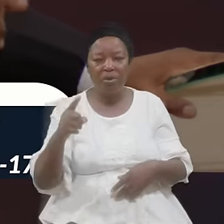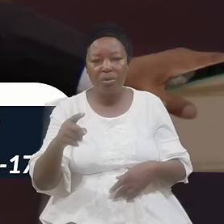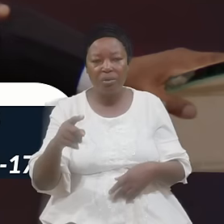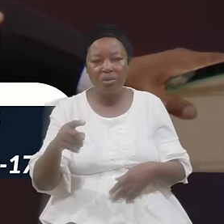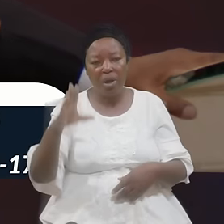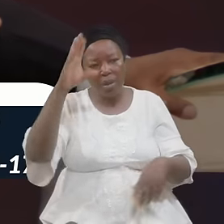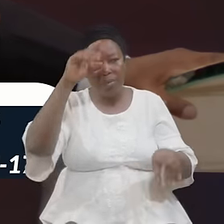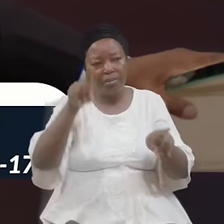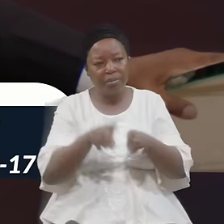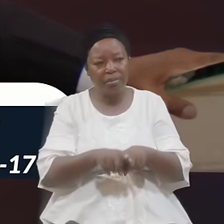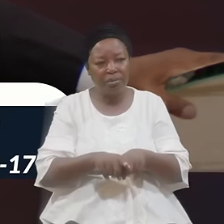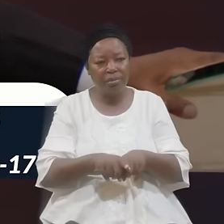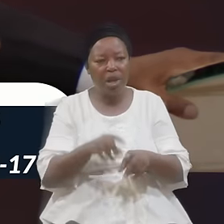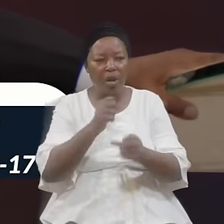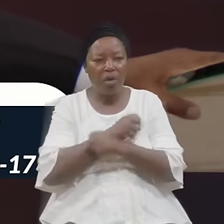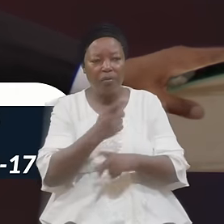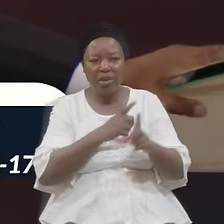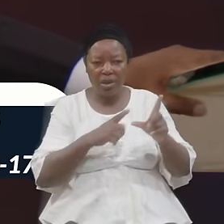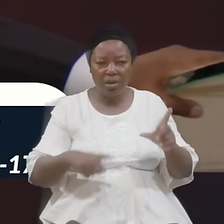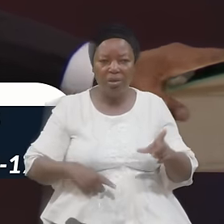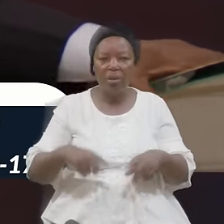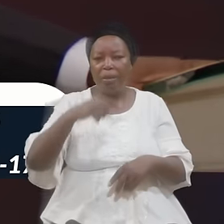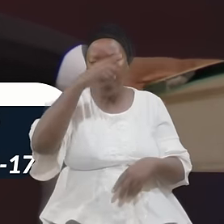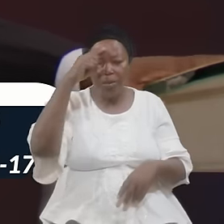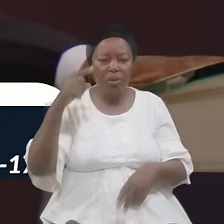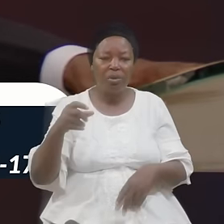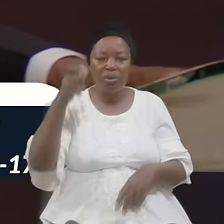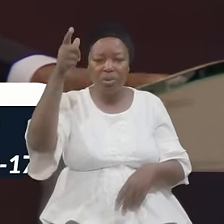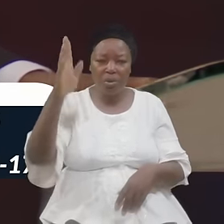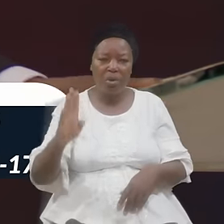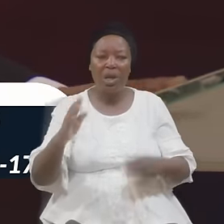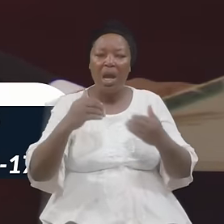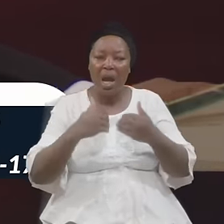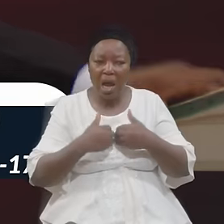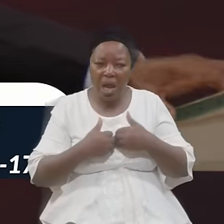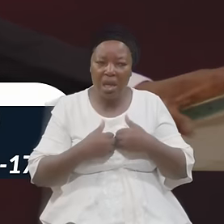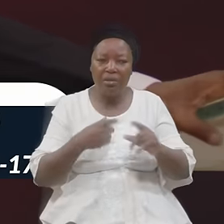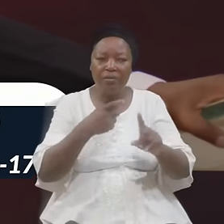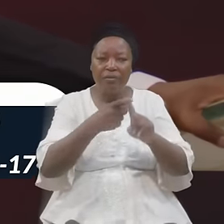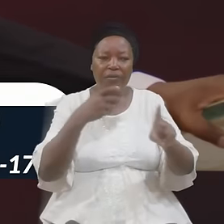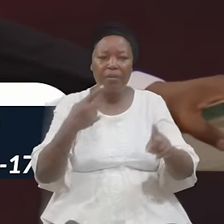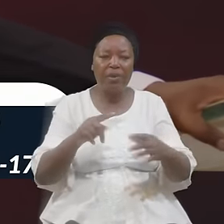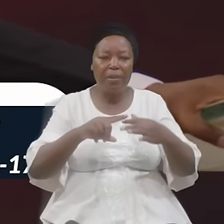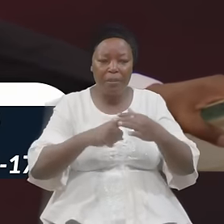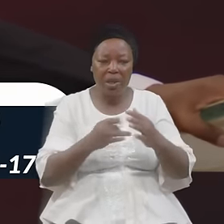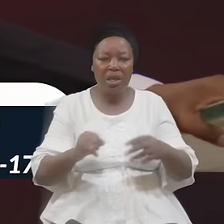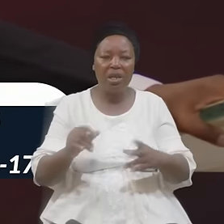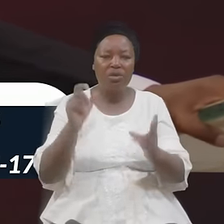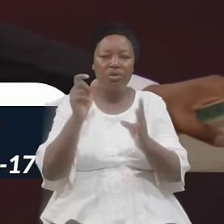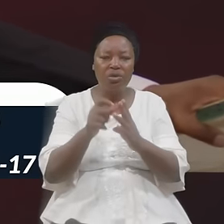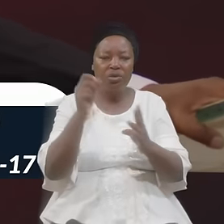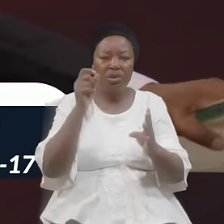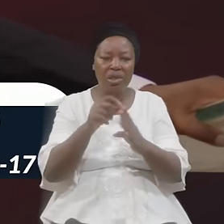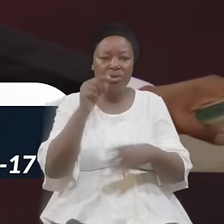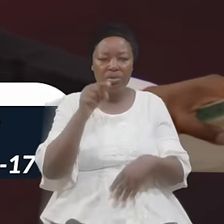Of The Lord Because God Has From The Beginning Chosen You